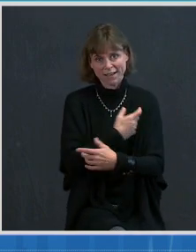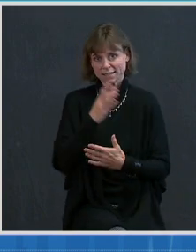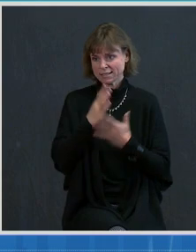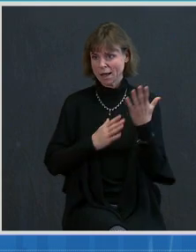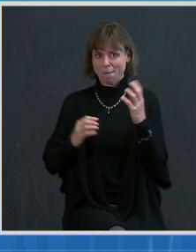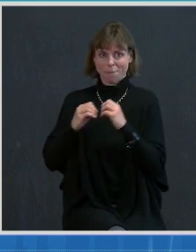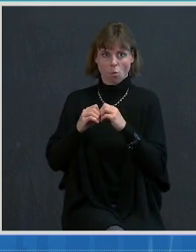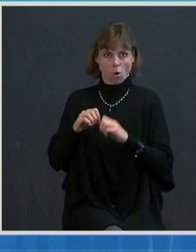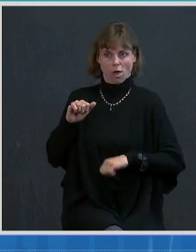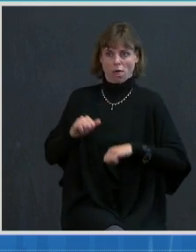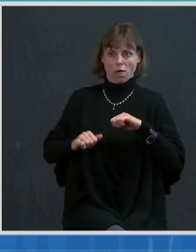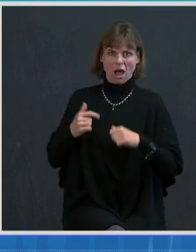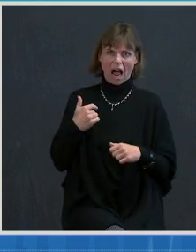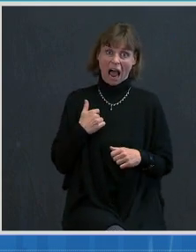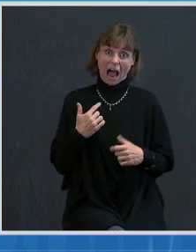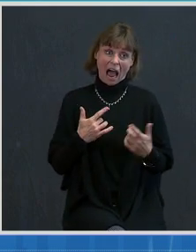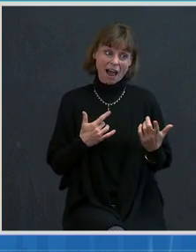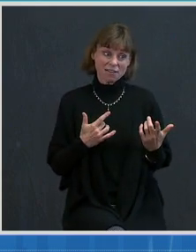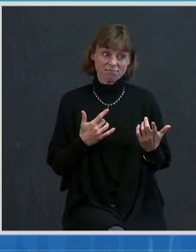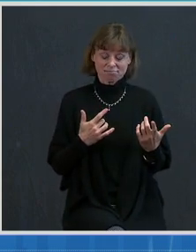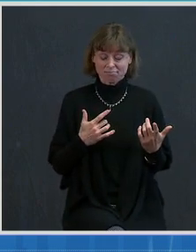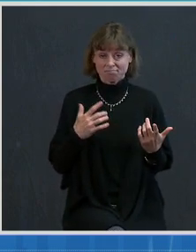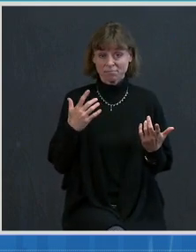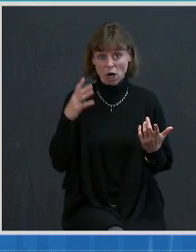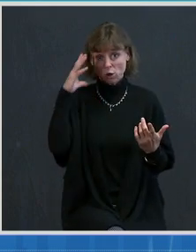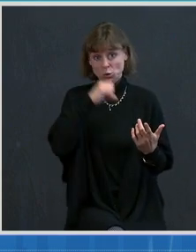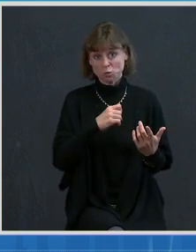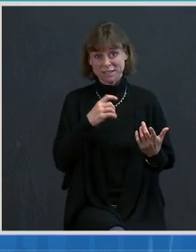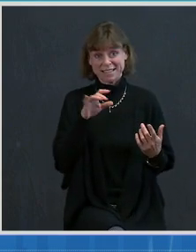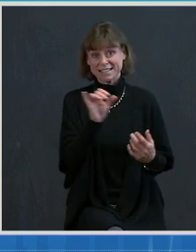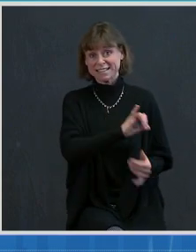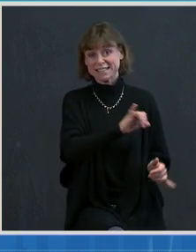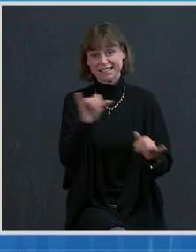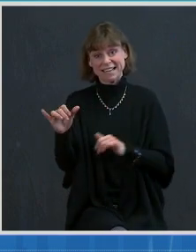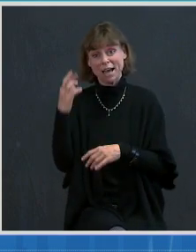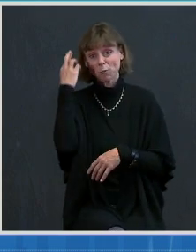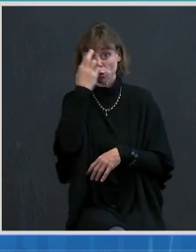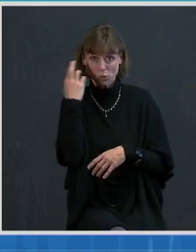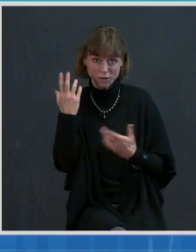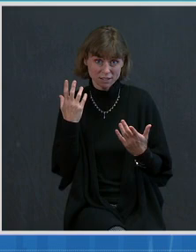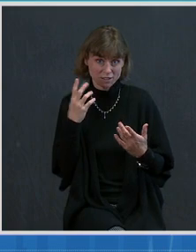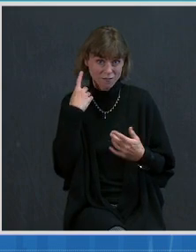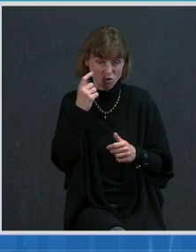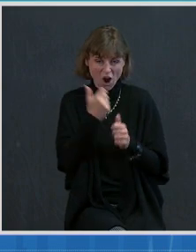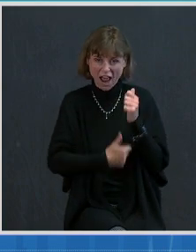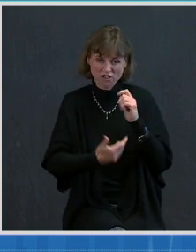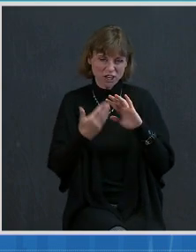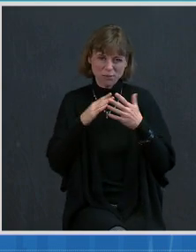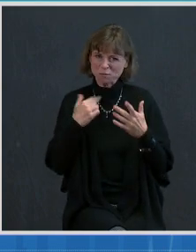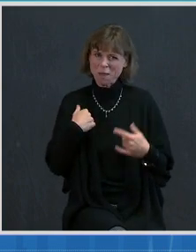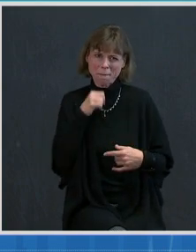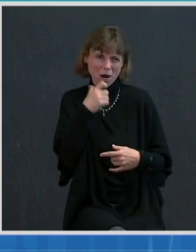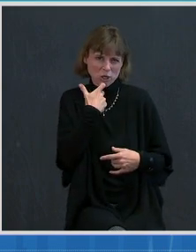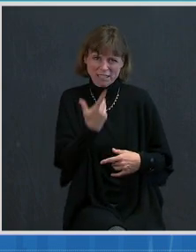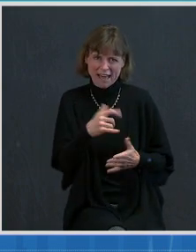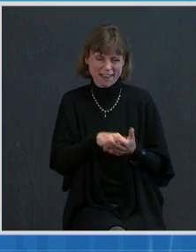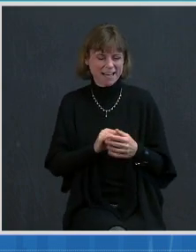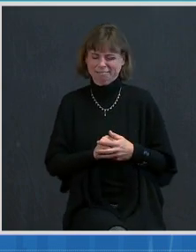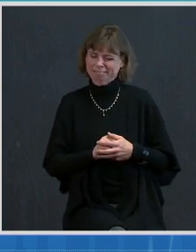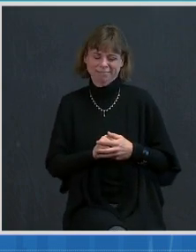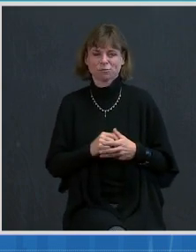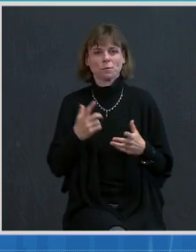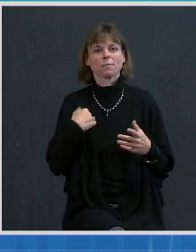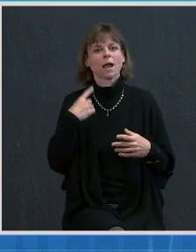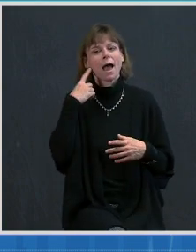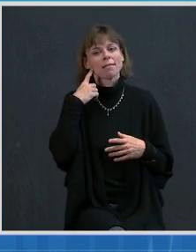reluctant to say that it's the same reason for every community. I think we have to meet people where they are as we try and get all communities vaccinated. And we